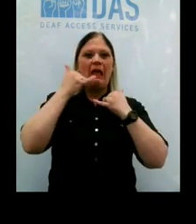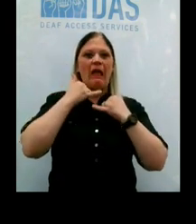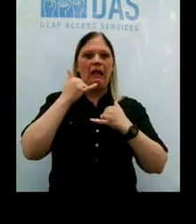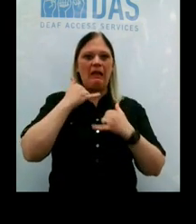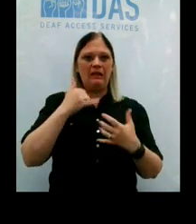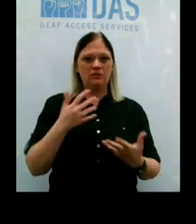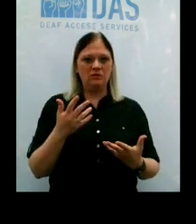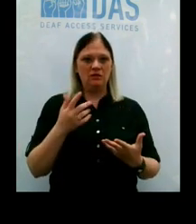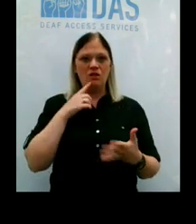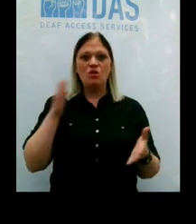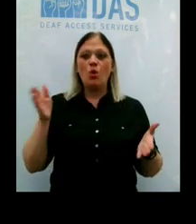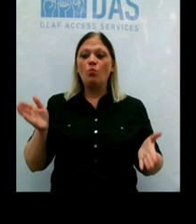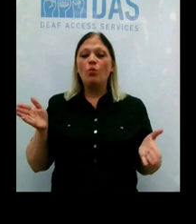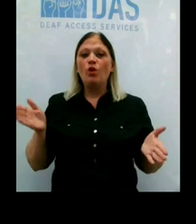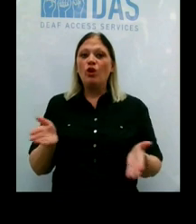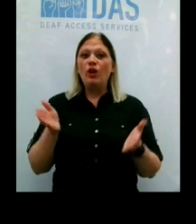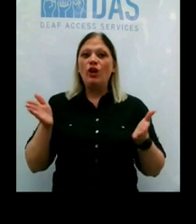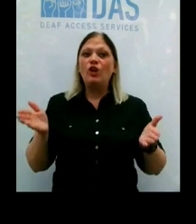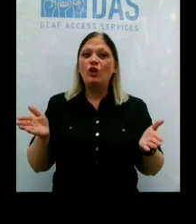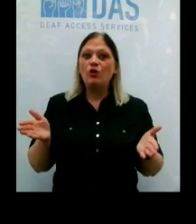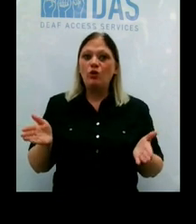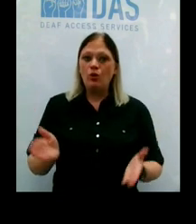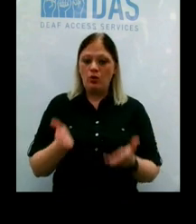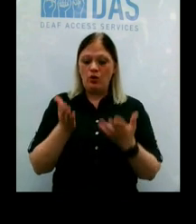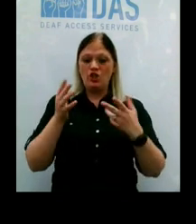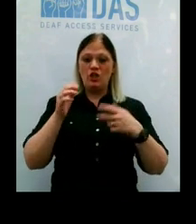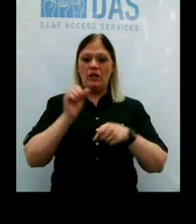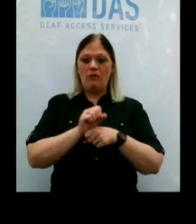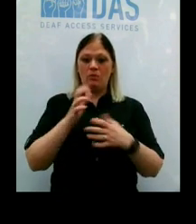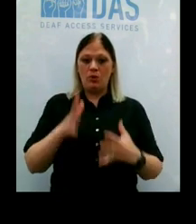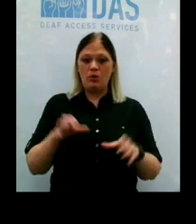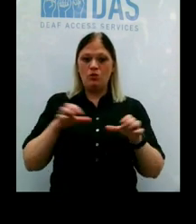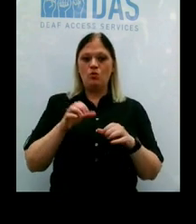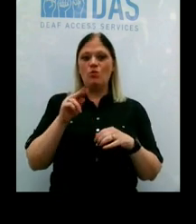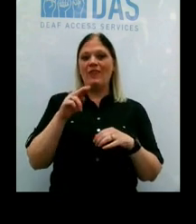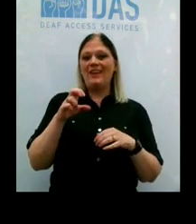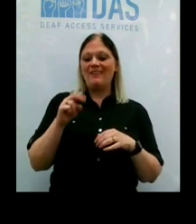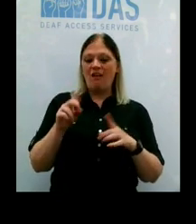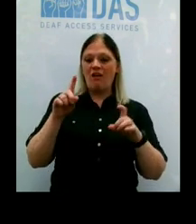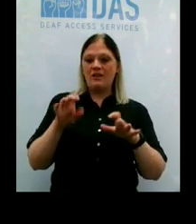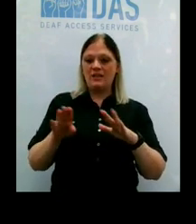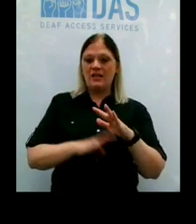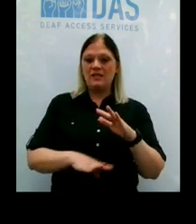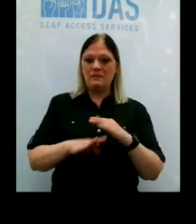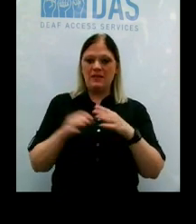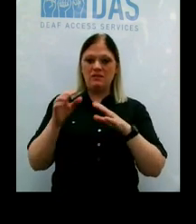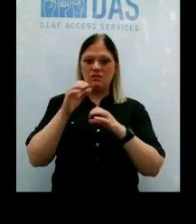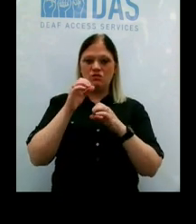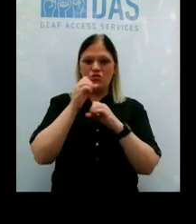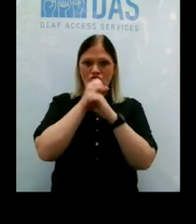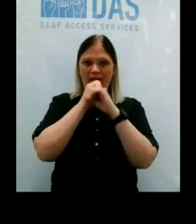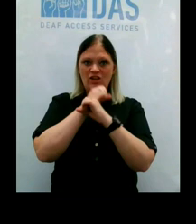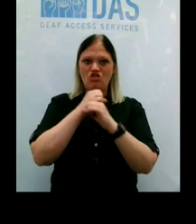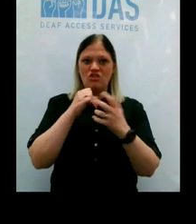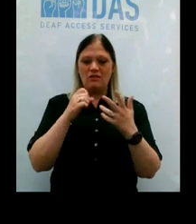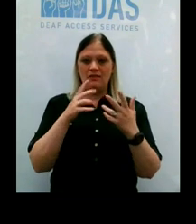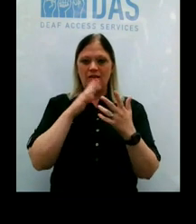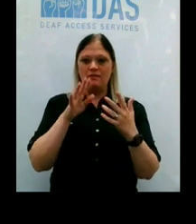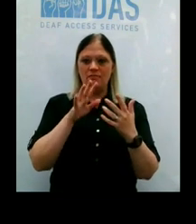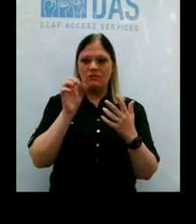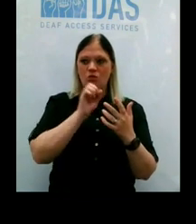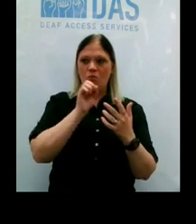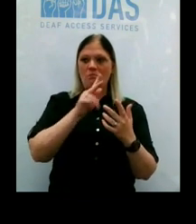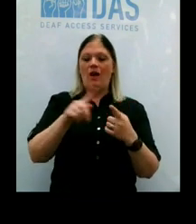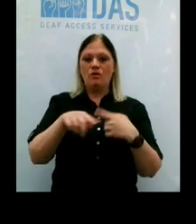all employers to do the non-test-based strategy to allow people to return to work, which is over time. So we know